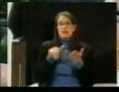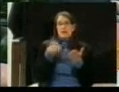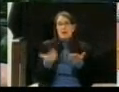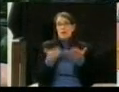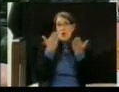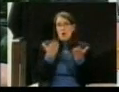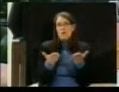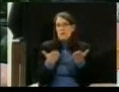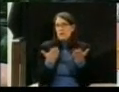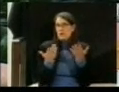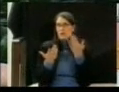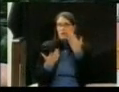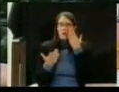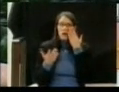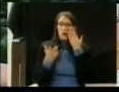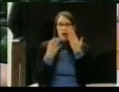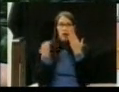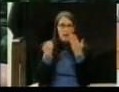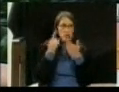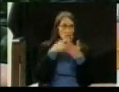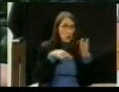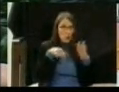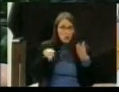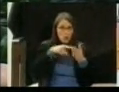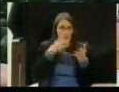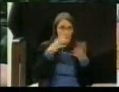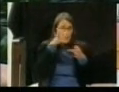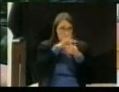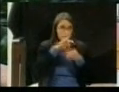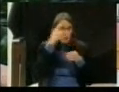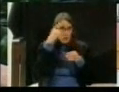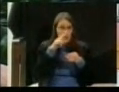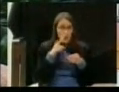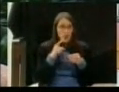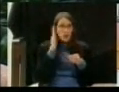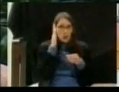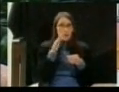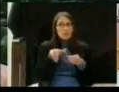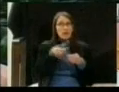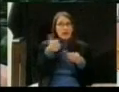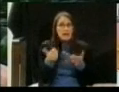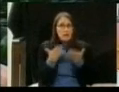a counteroffer. What about a counteroffer that stops short of a redo?